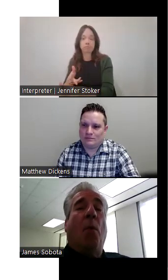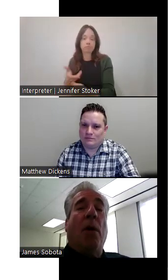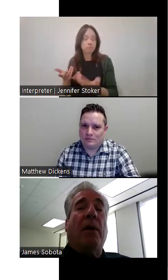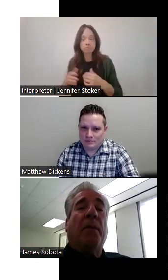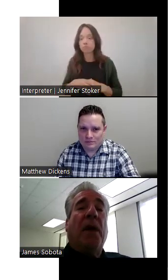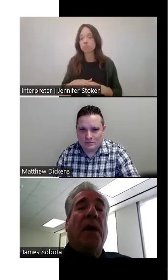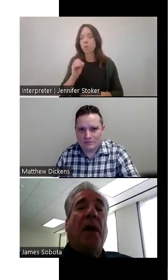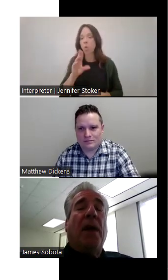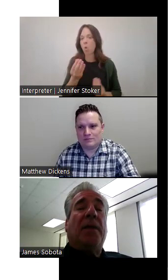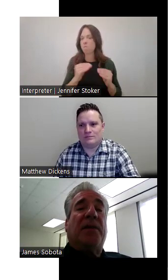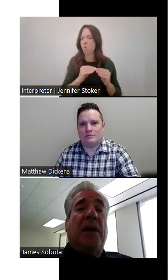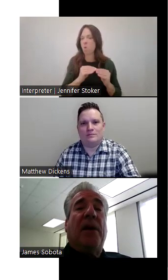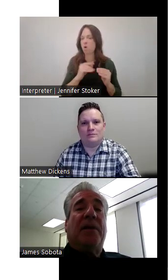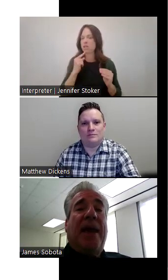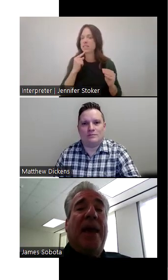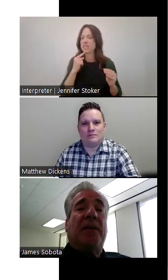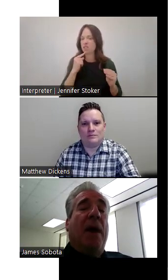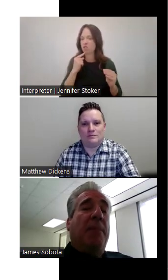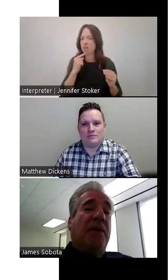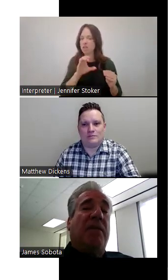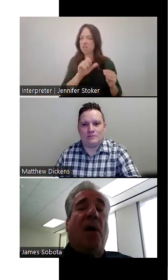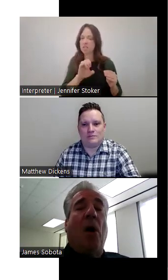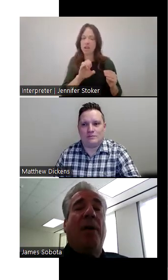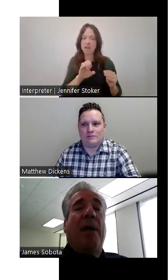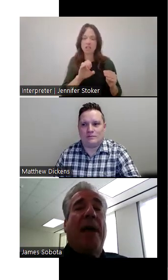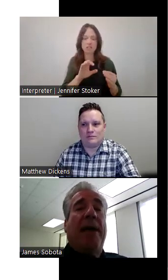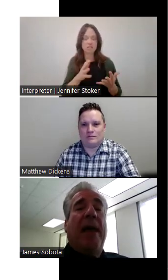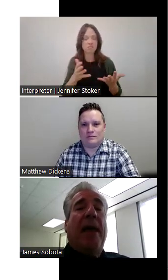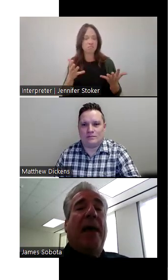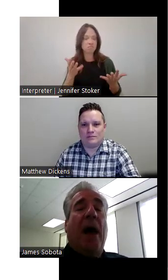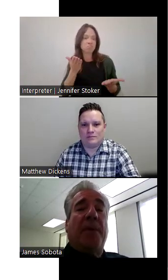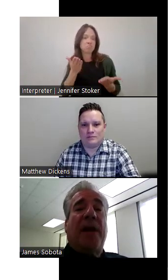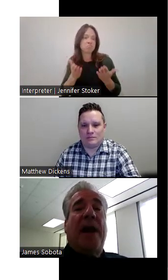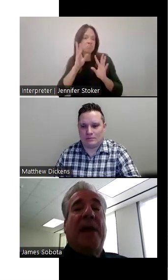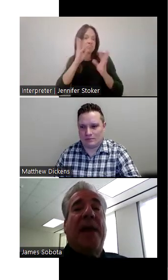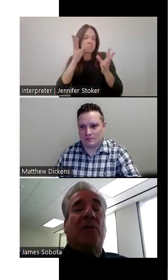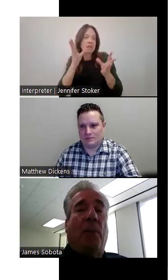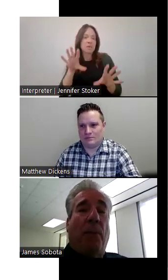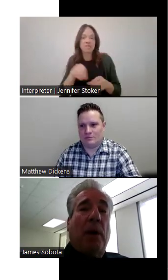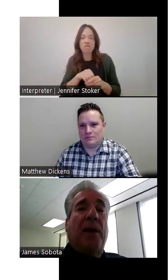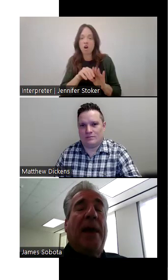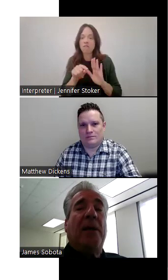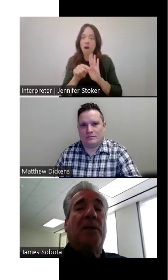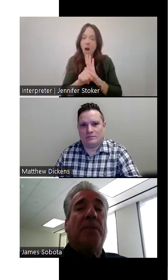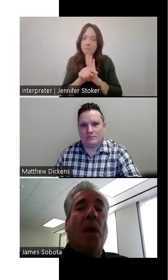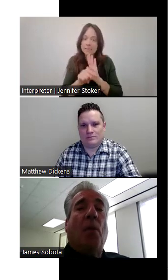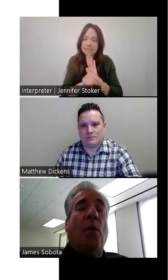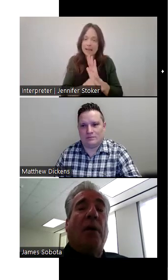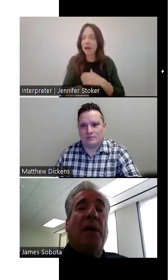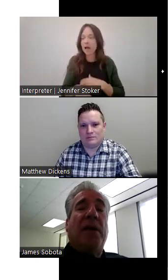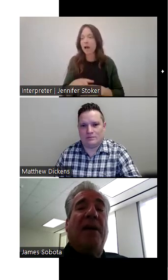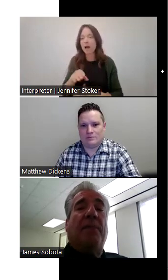it's a more serious case, maybe it's involving a, a homicide case or burglary case